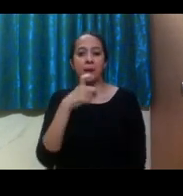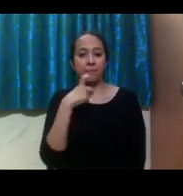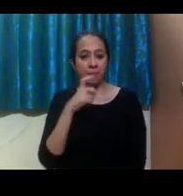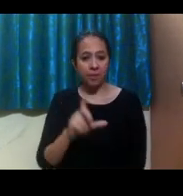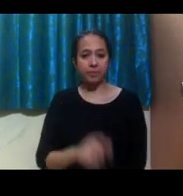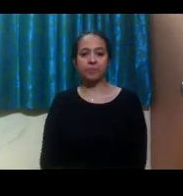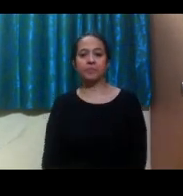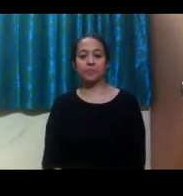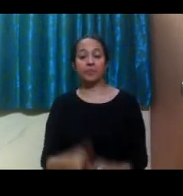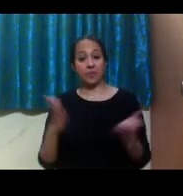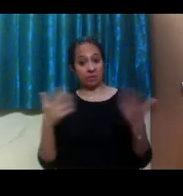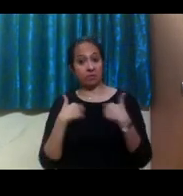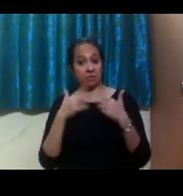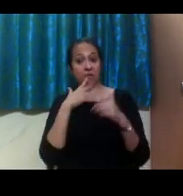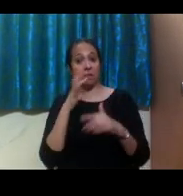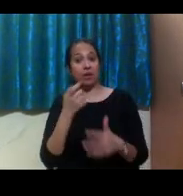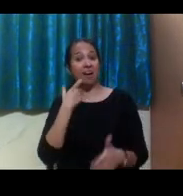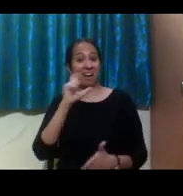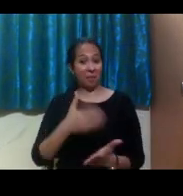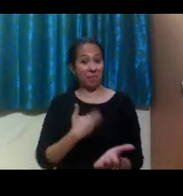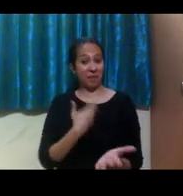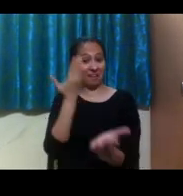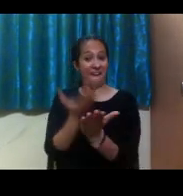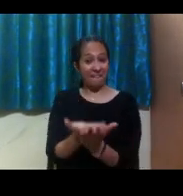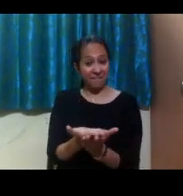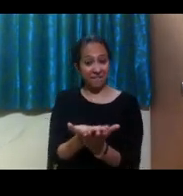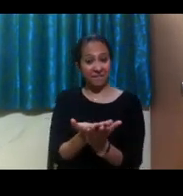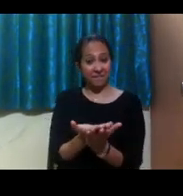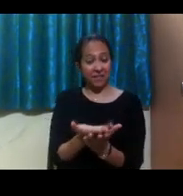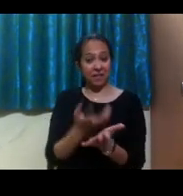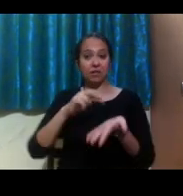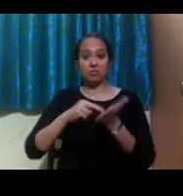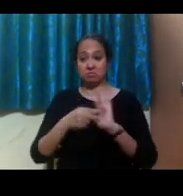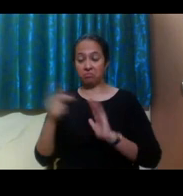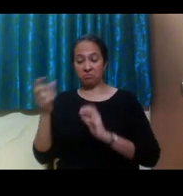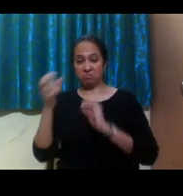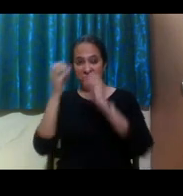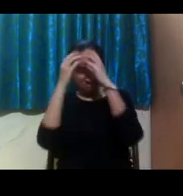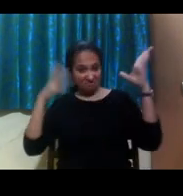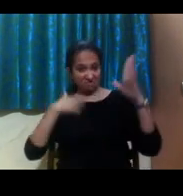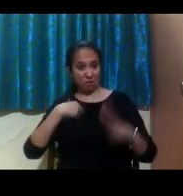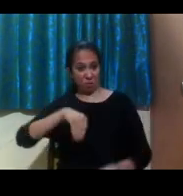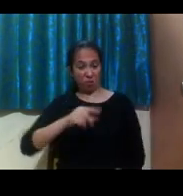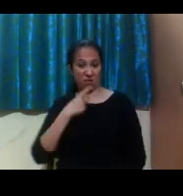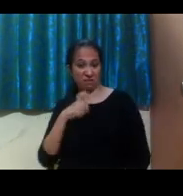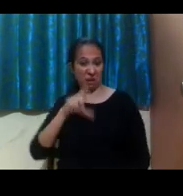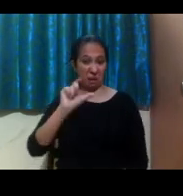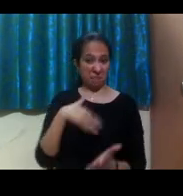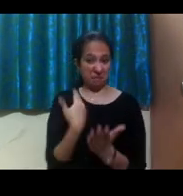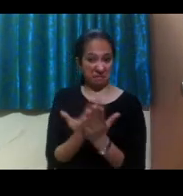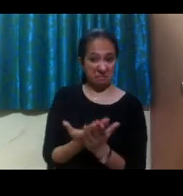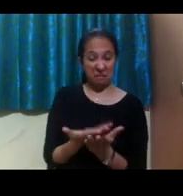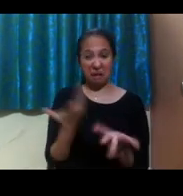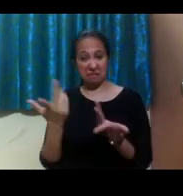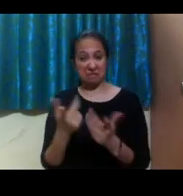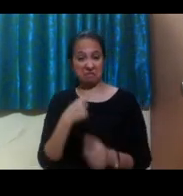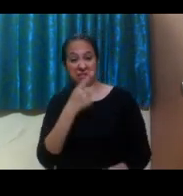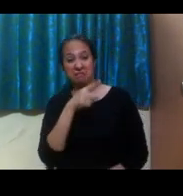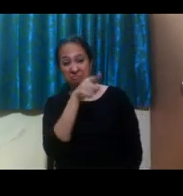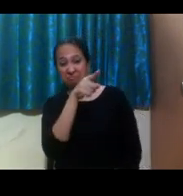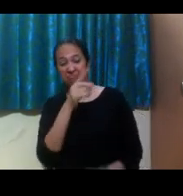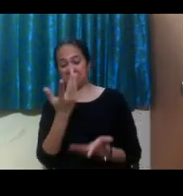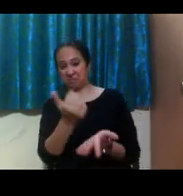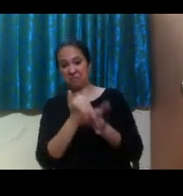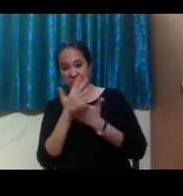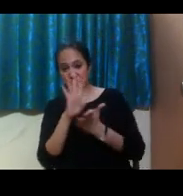comes to filing a complaint, I'm sure that provides that creates a lot of anxiety to think you're about to, you know, maybe tell on instructor or get that instructor in trouble.